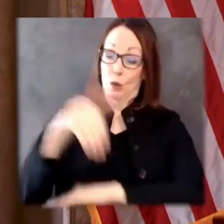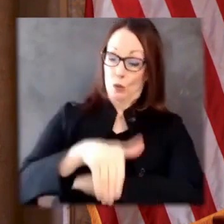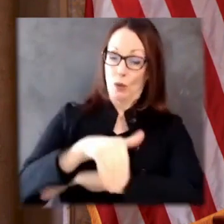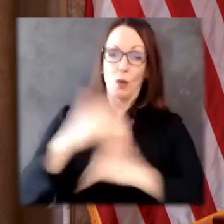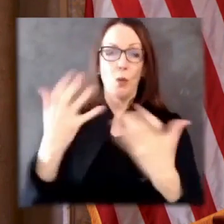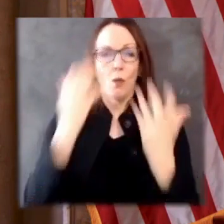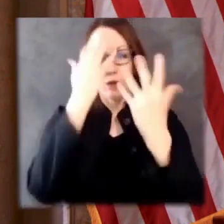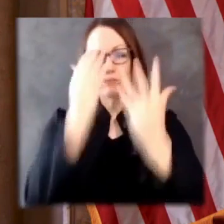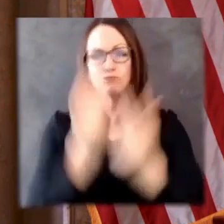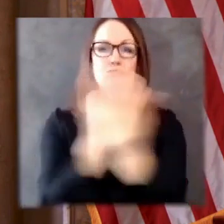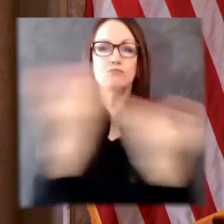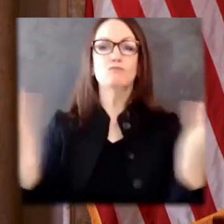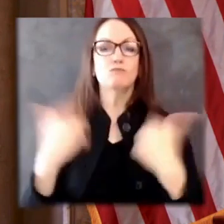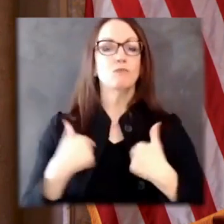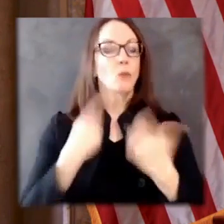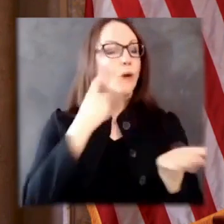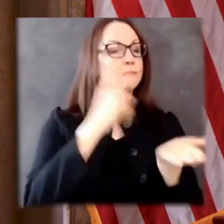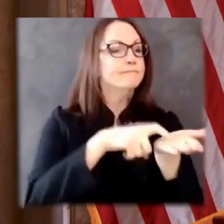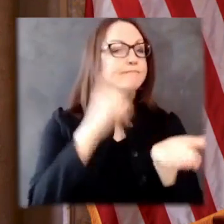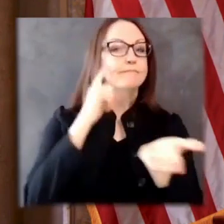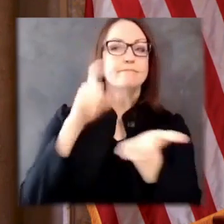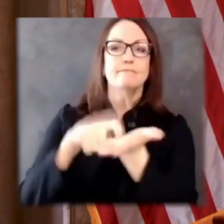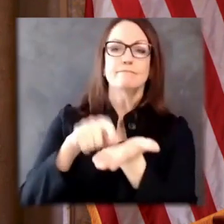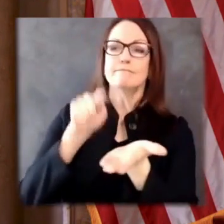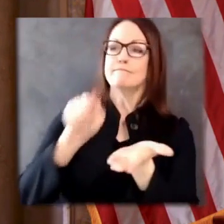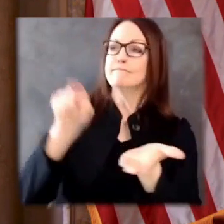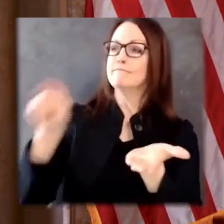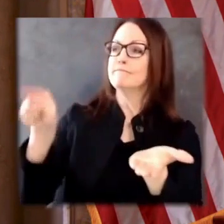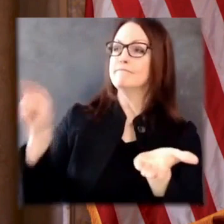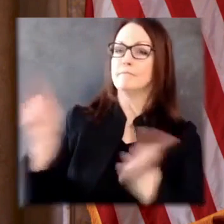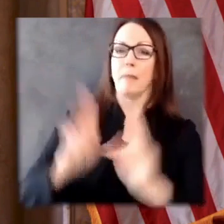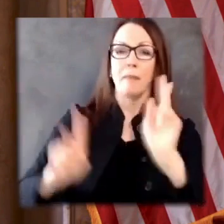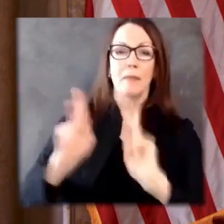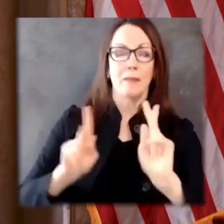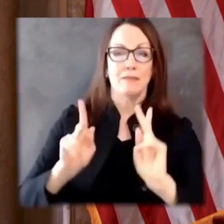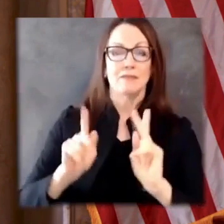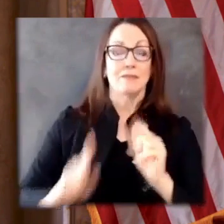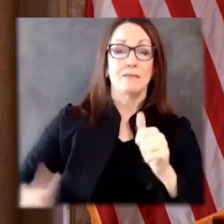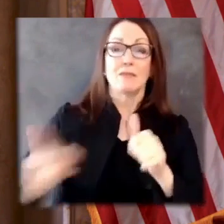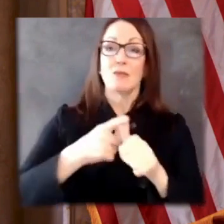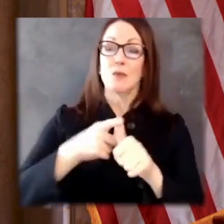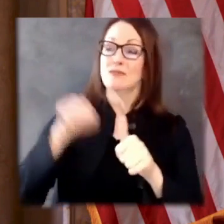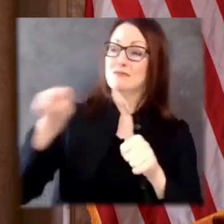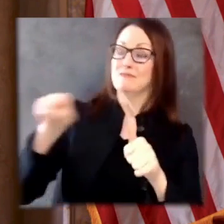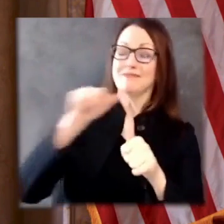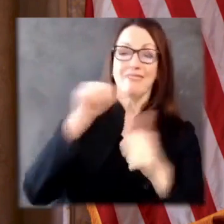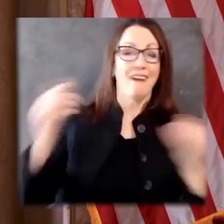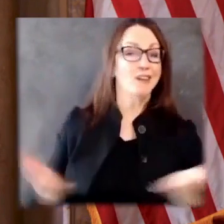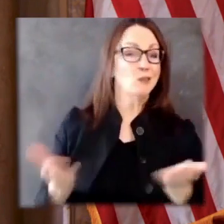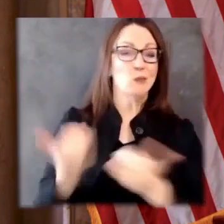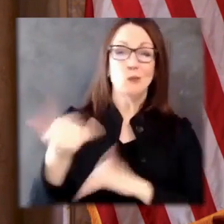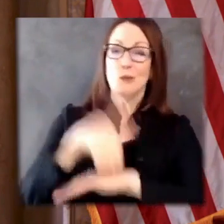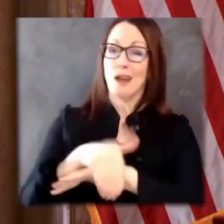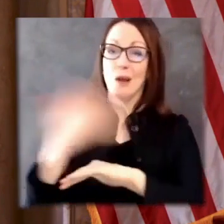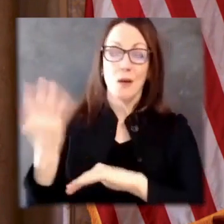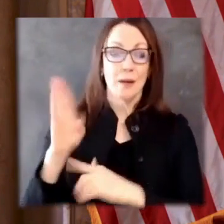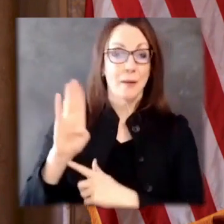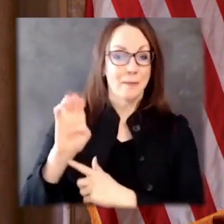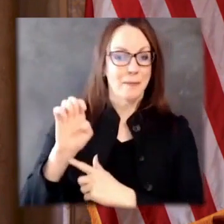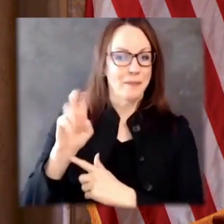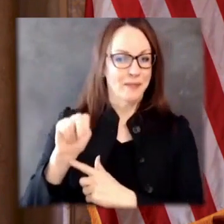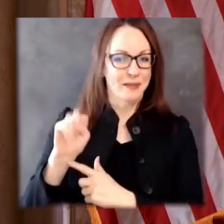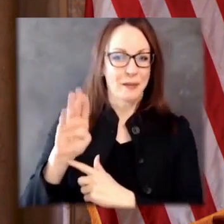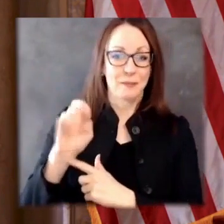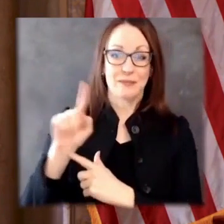who aren't here with us. The first person's name is Ben Belzer. Ben worked in my office, traveling with me